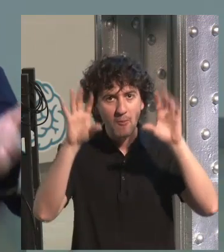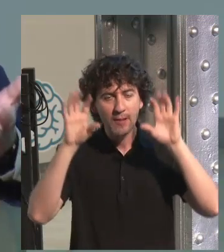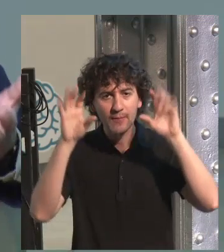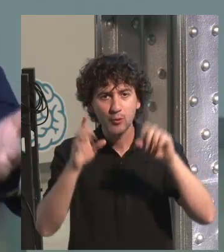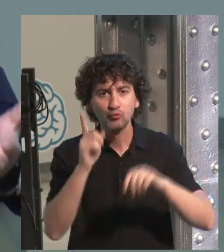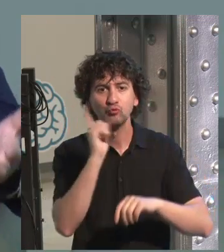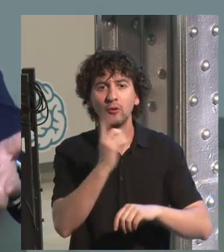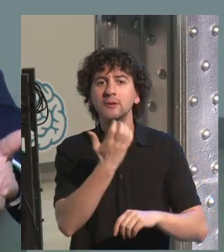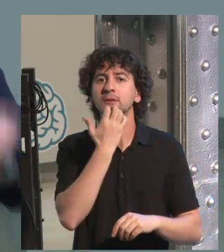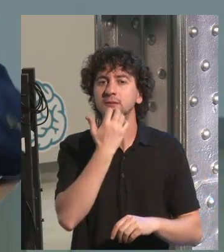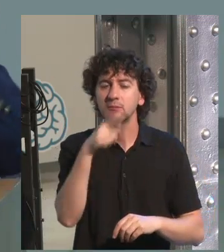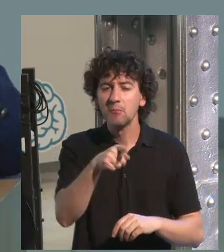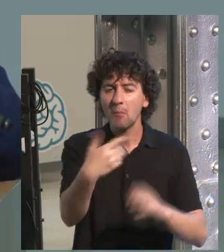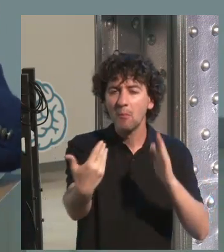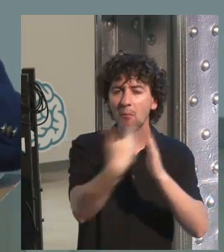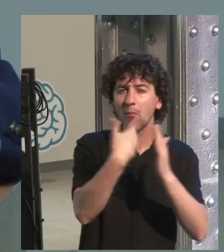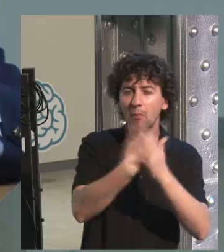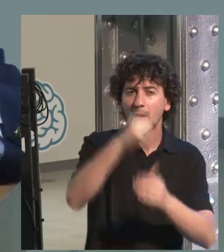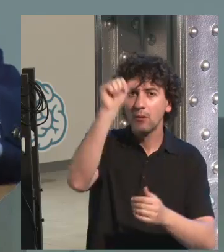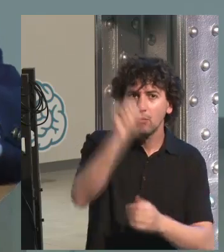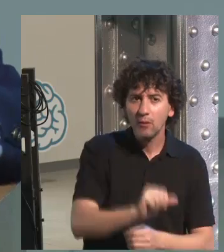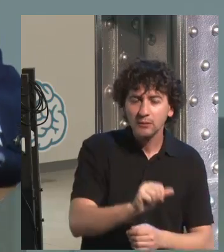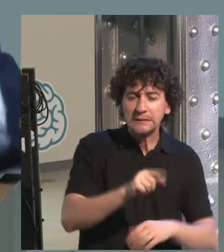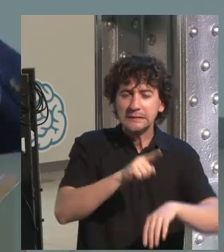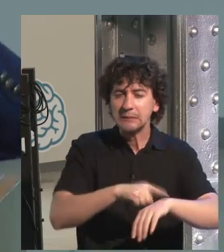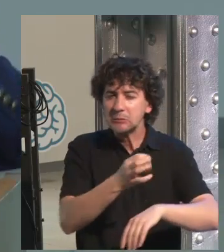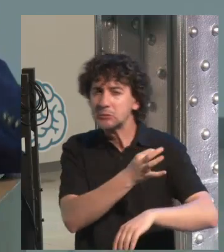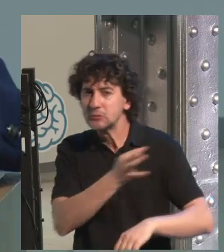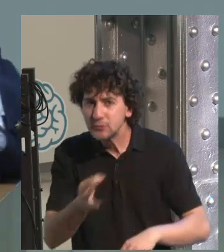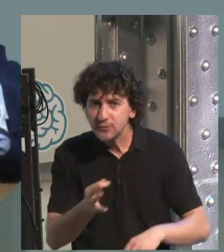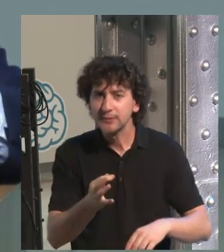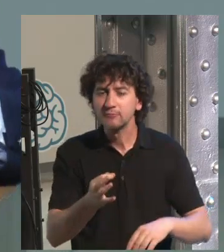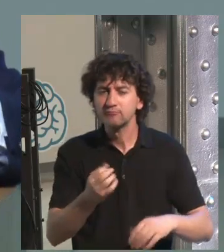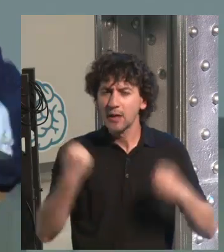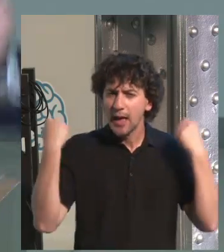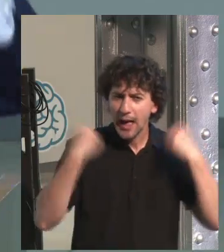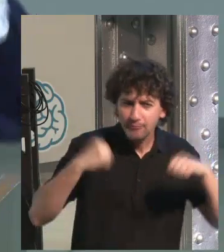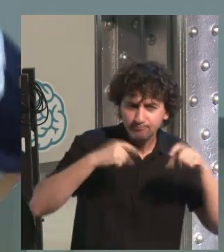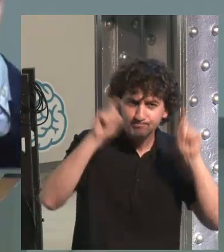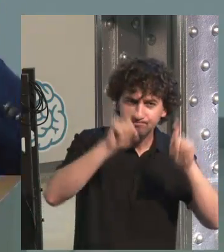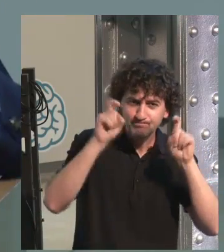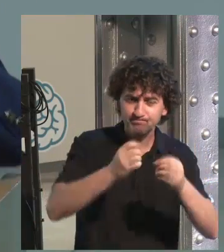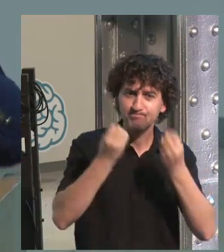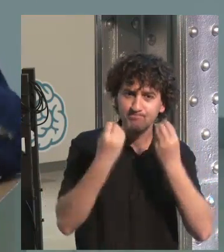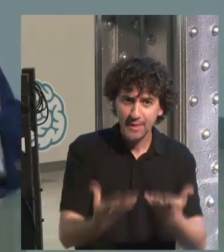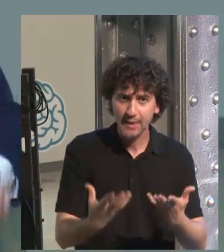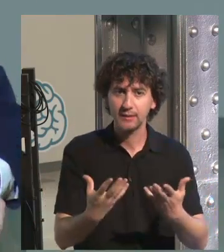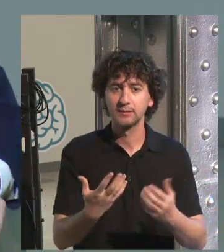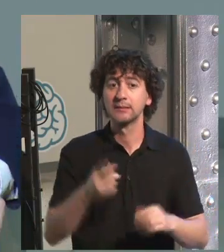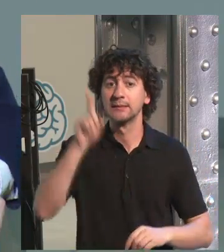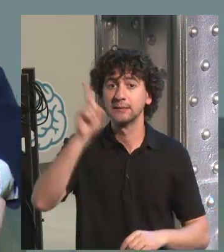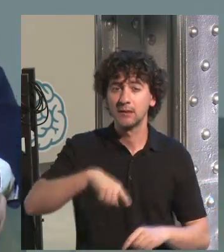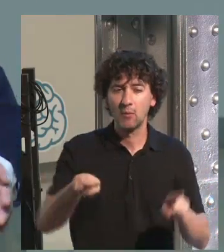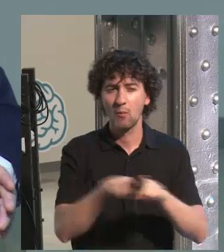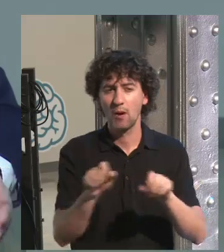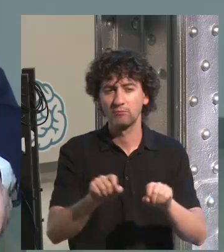if you want to pay attention, it's only possible if you are delivering the information